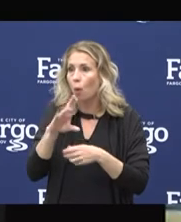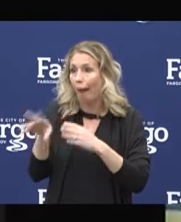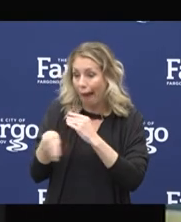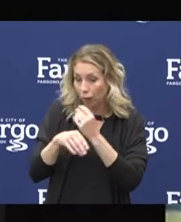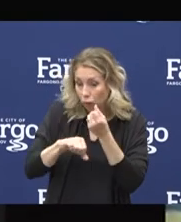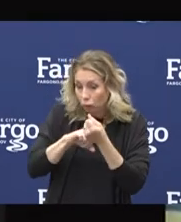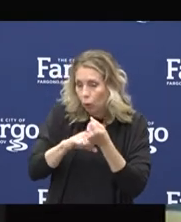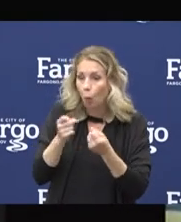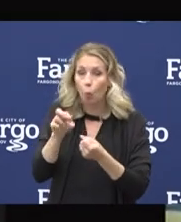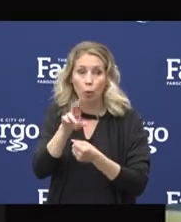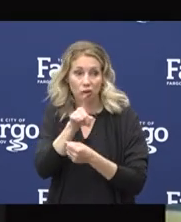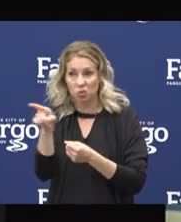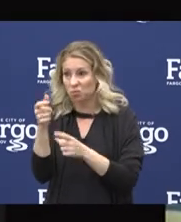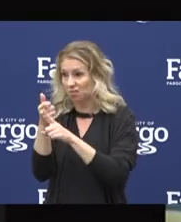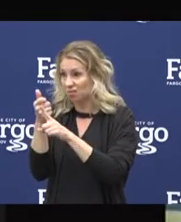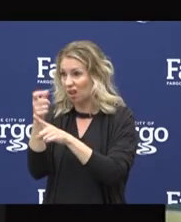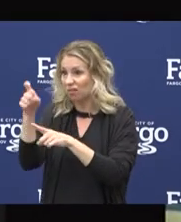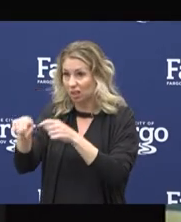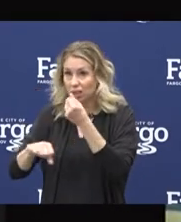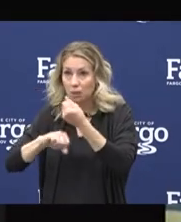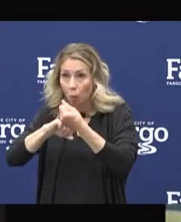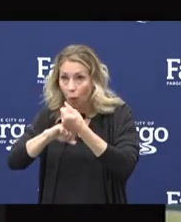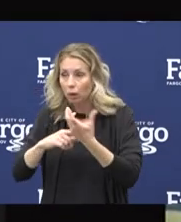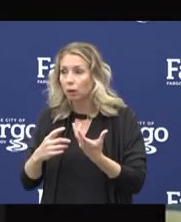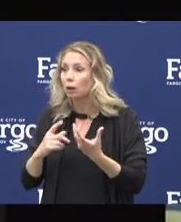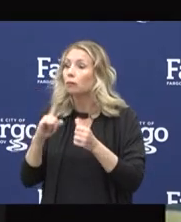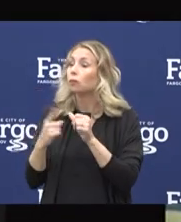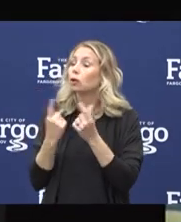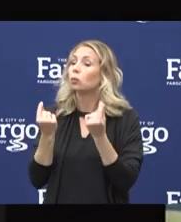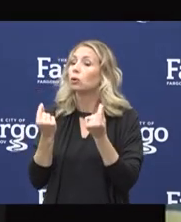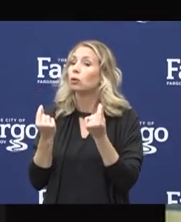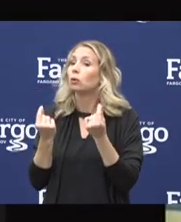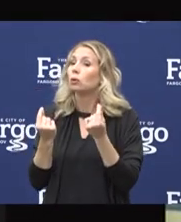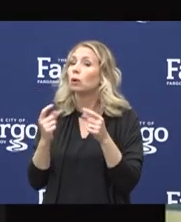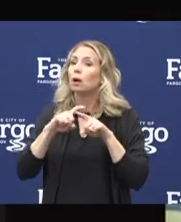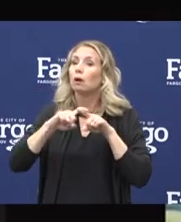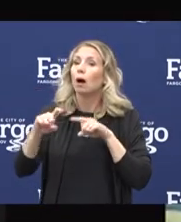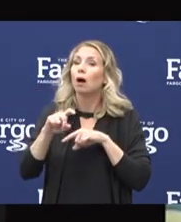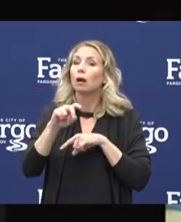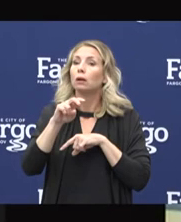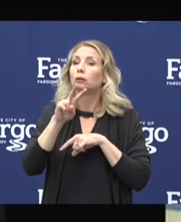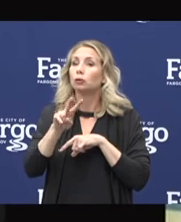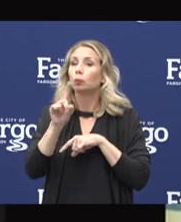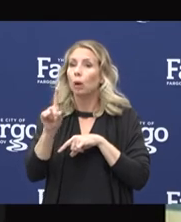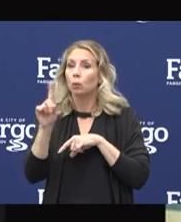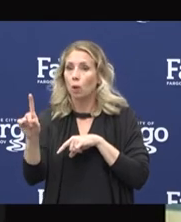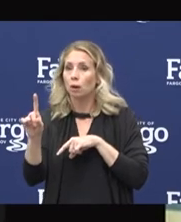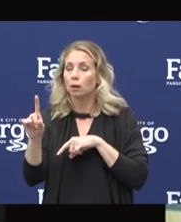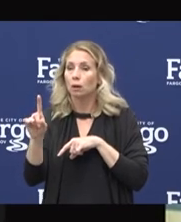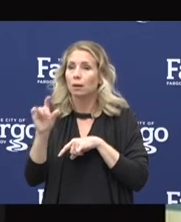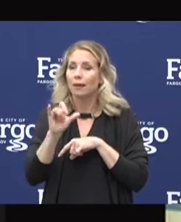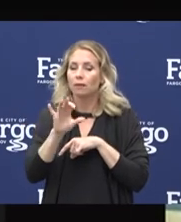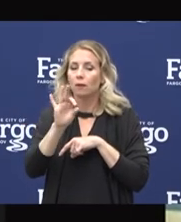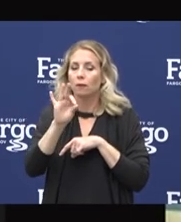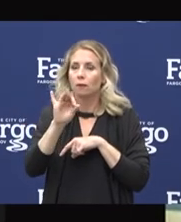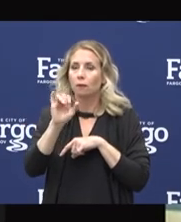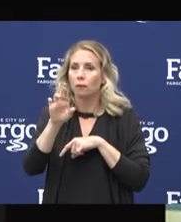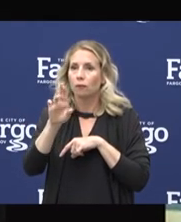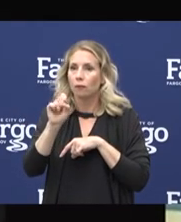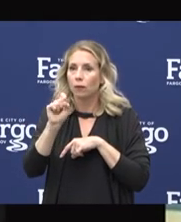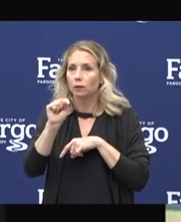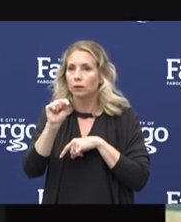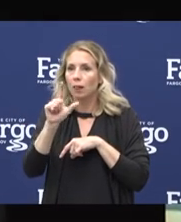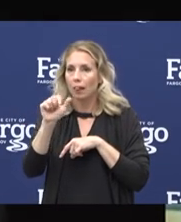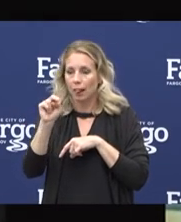yourself need this extra support, I think step one is to call 2-1-1 in First Link. They have, you know,